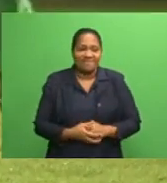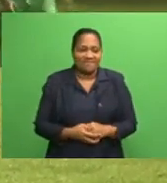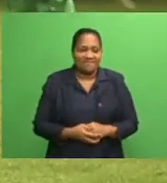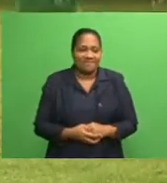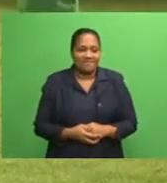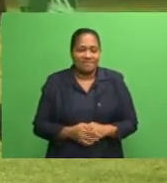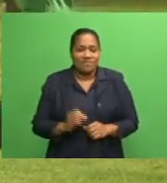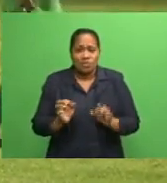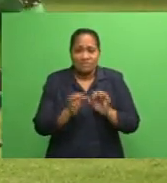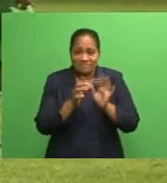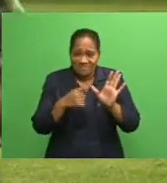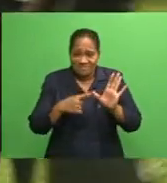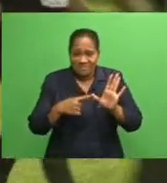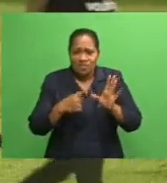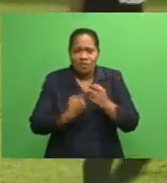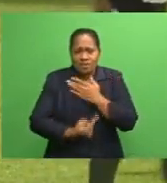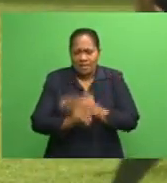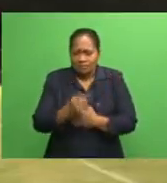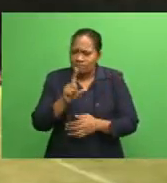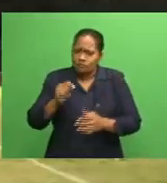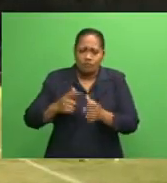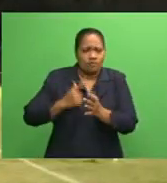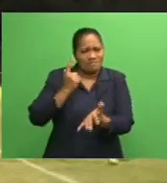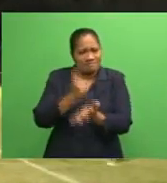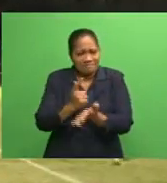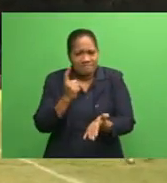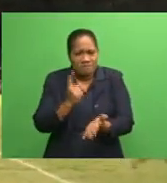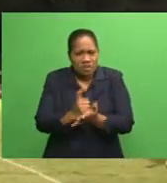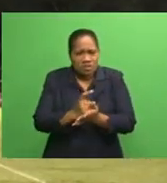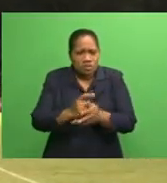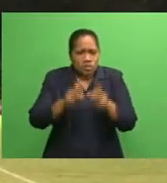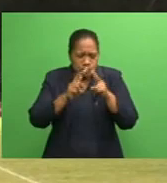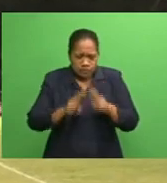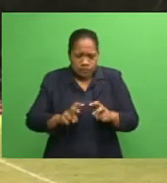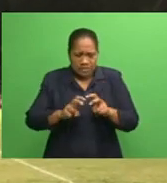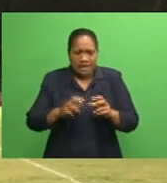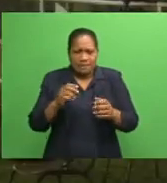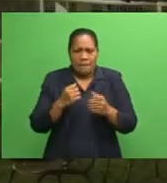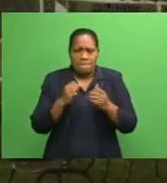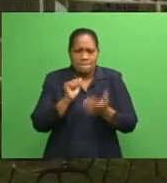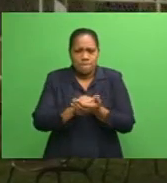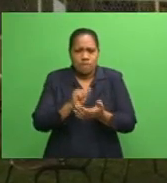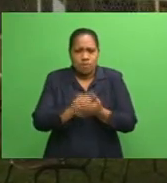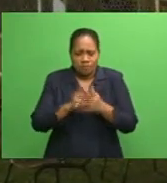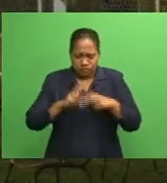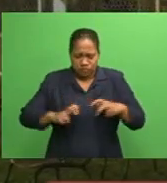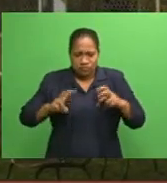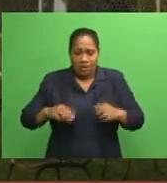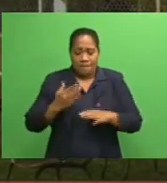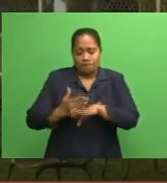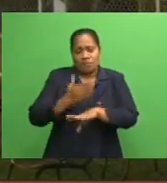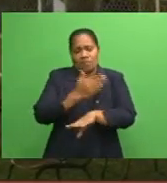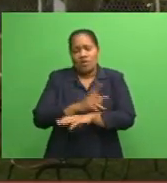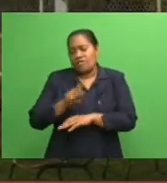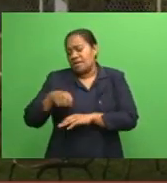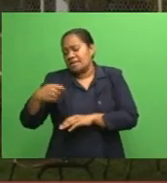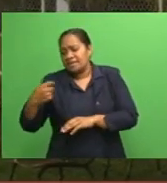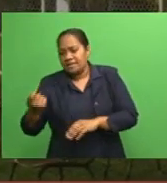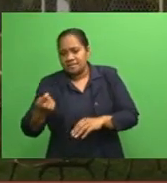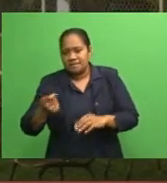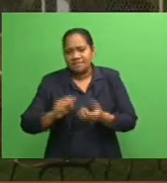For Bar, they will have to do a lot of soul-searching before their next match. We have nothing to blame. It's